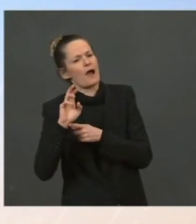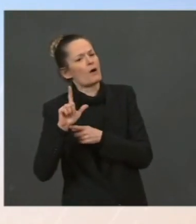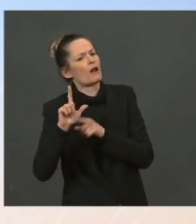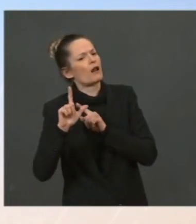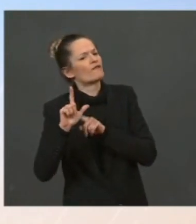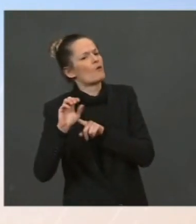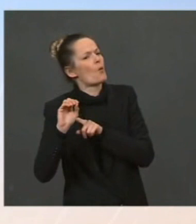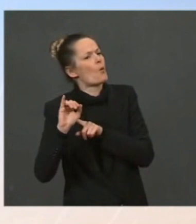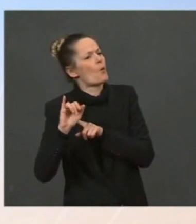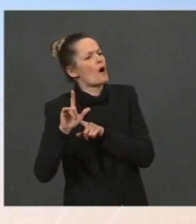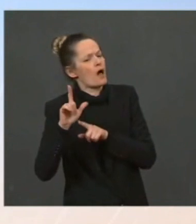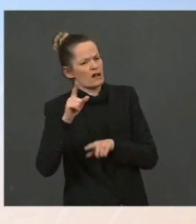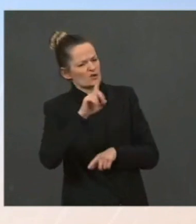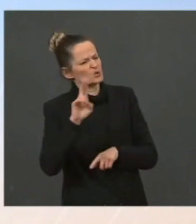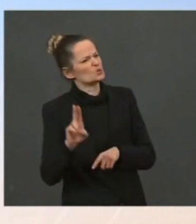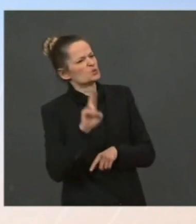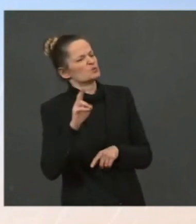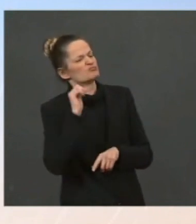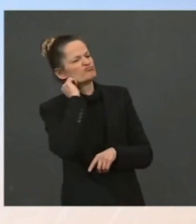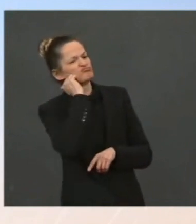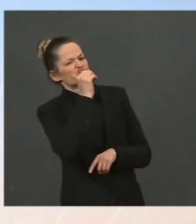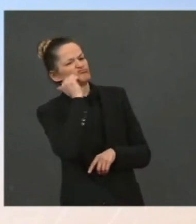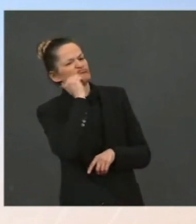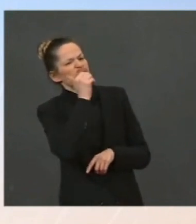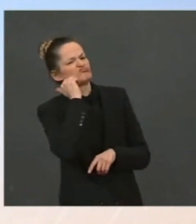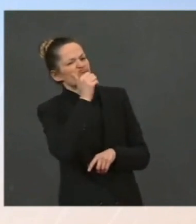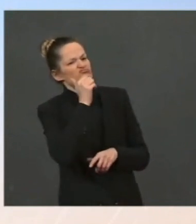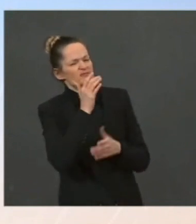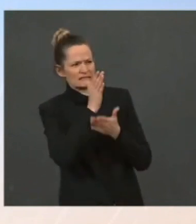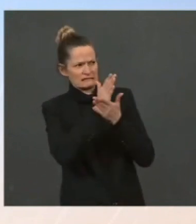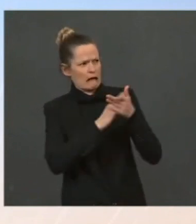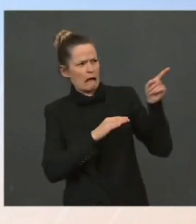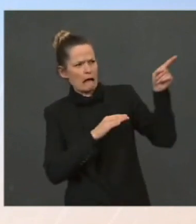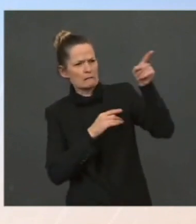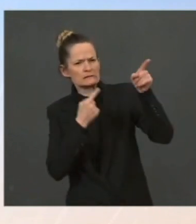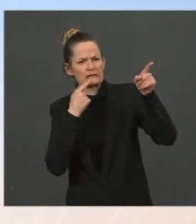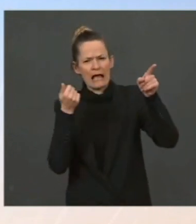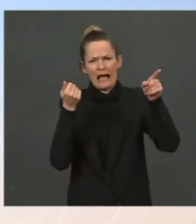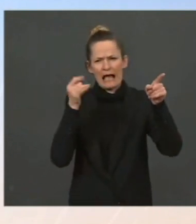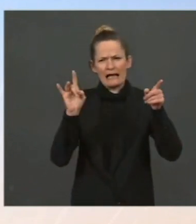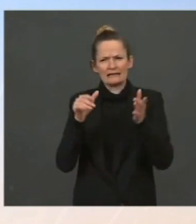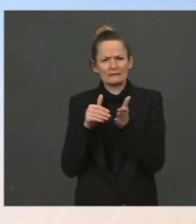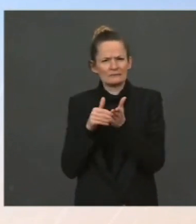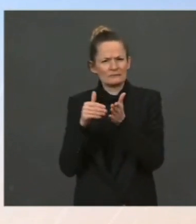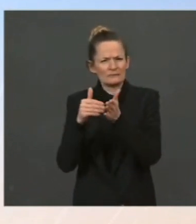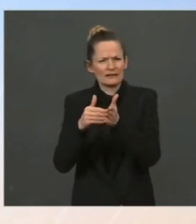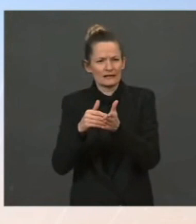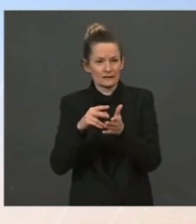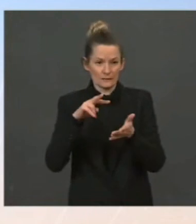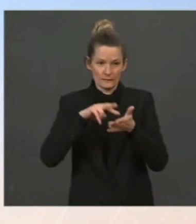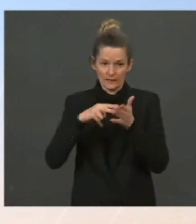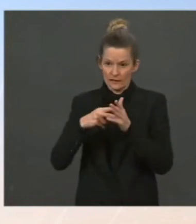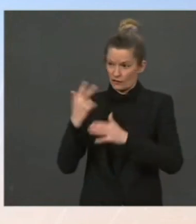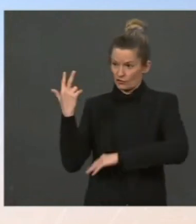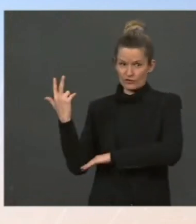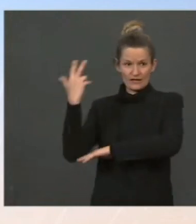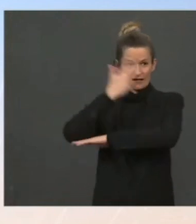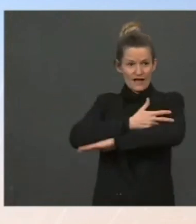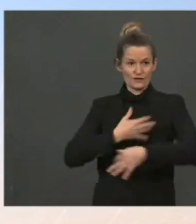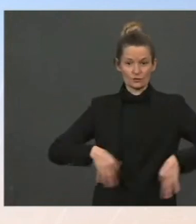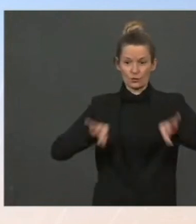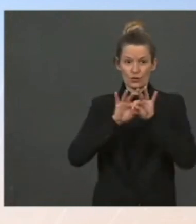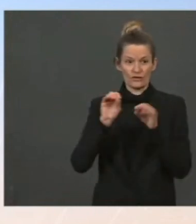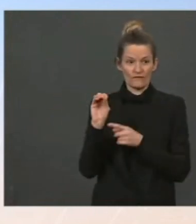me, sorry. So some suggest it's about 18 million, which would suggest you're releasing less than three days' worth of supply from the Petroleum Reserve.